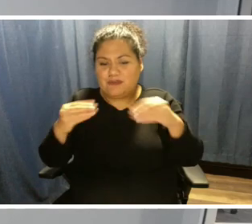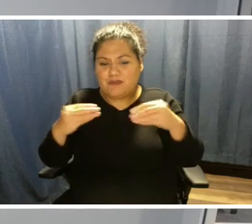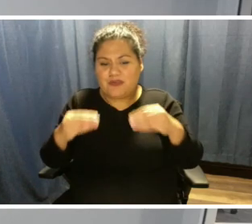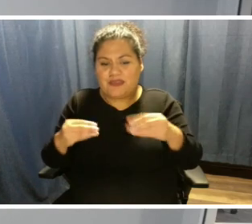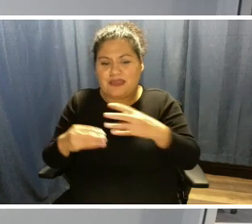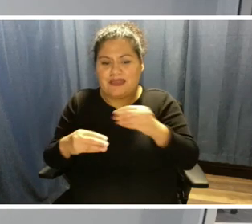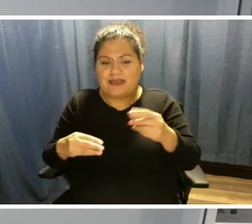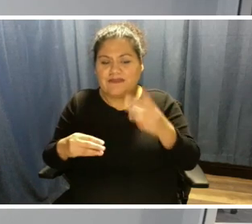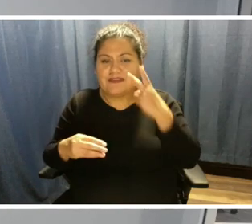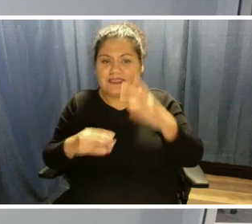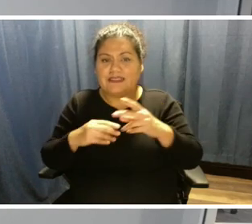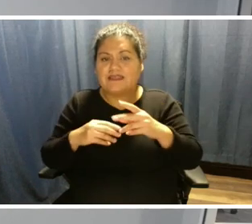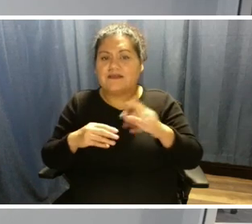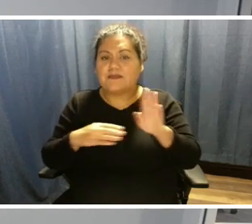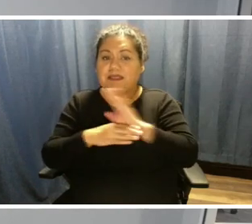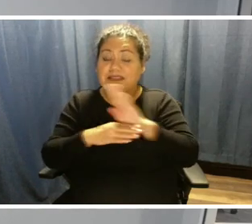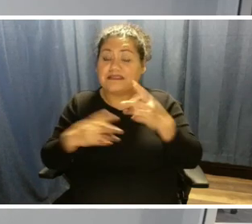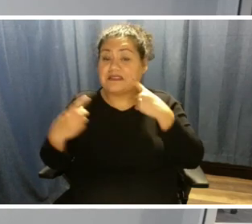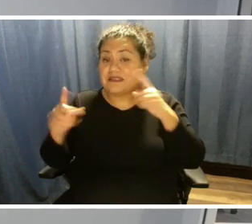success.